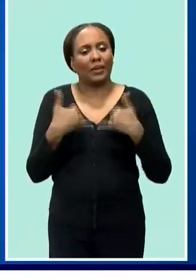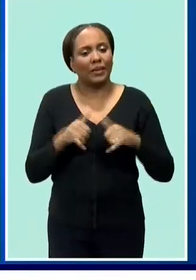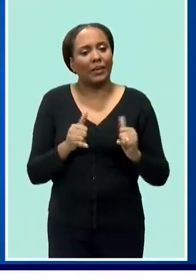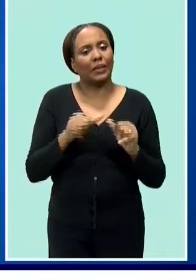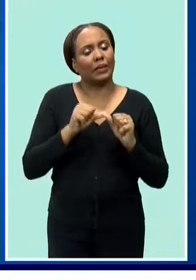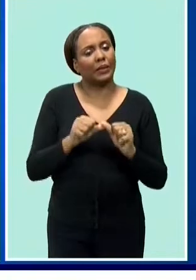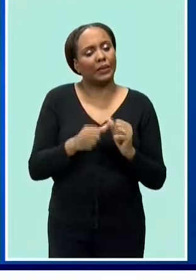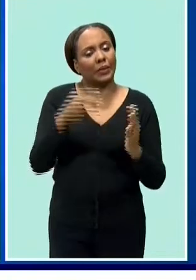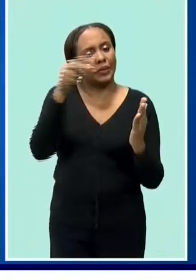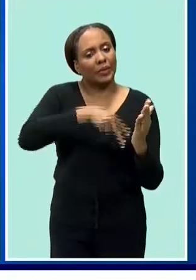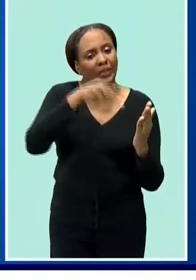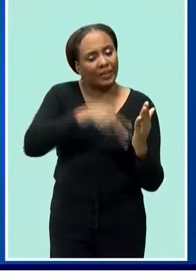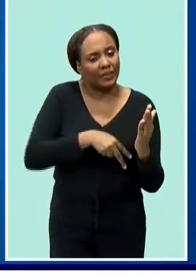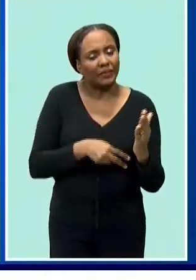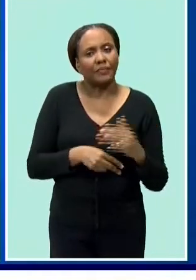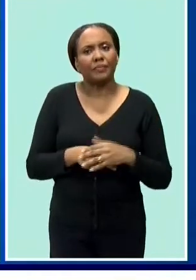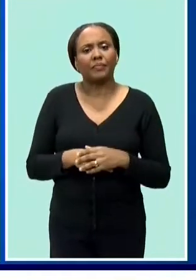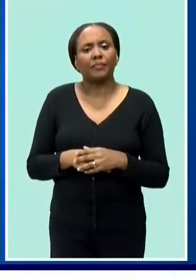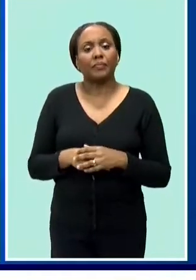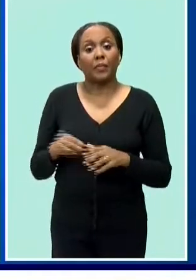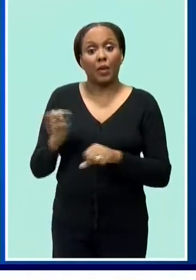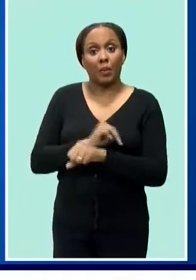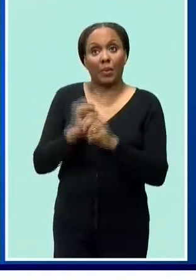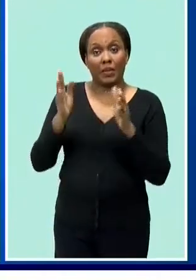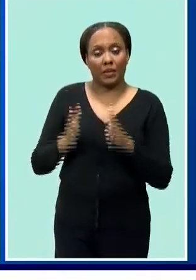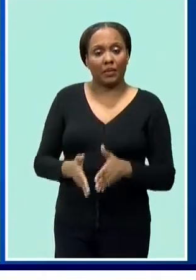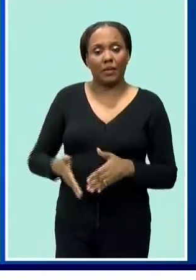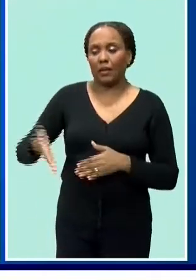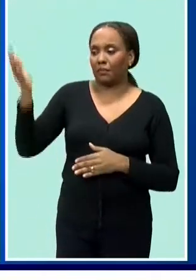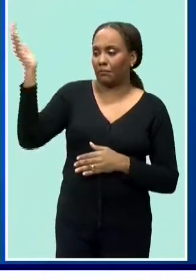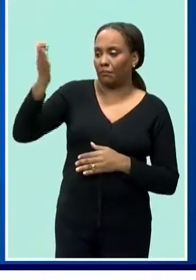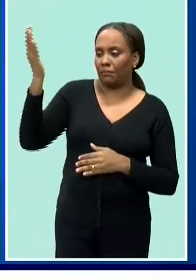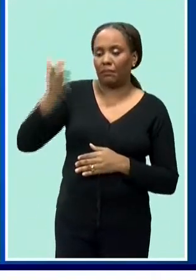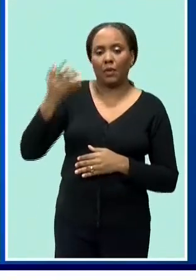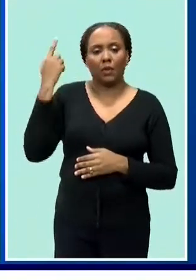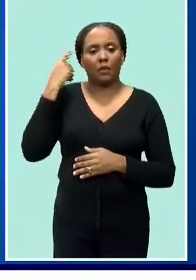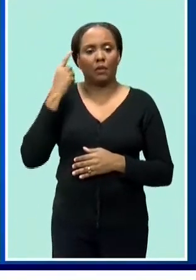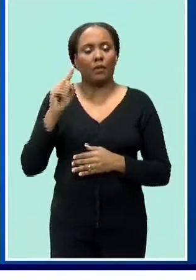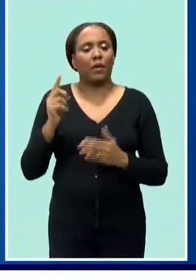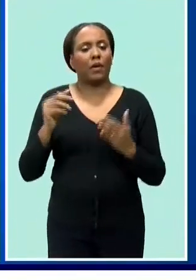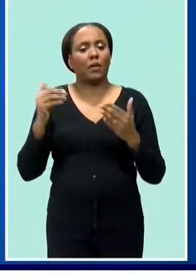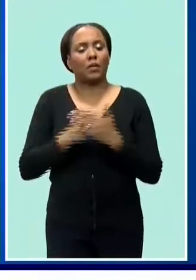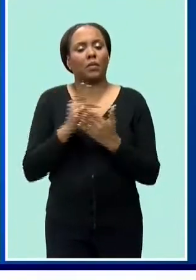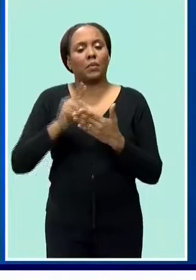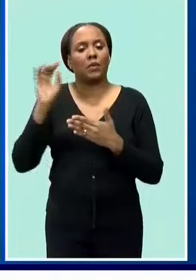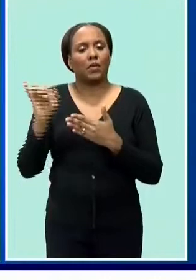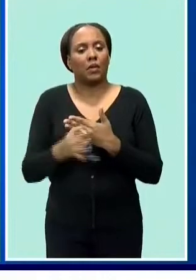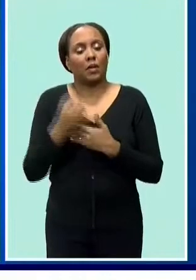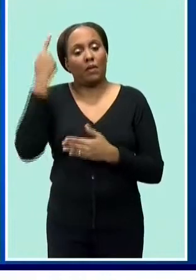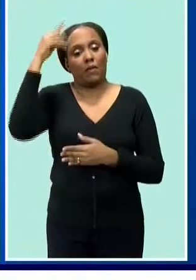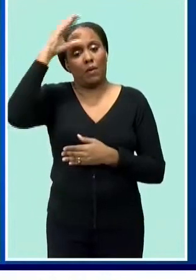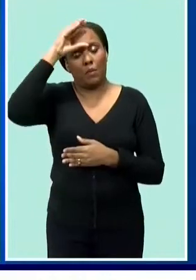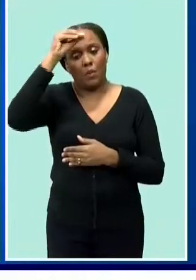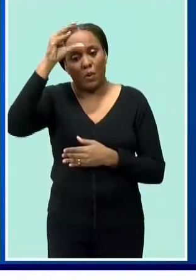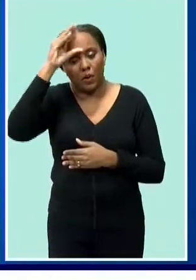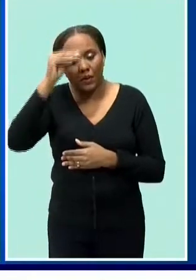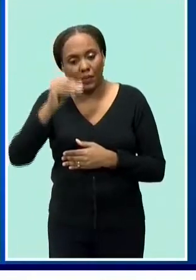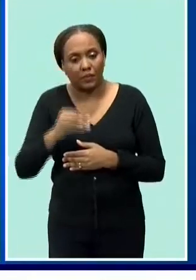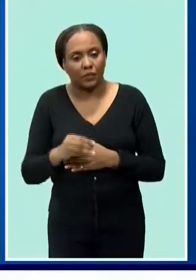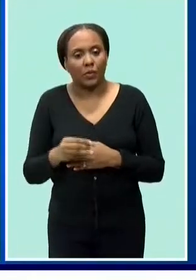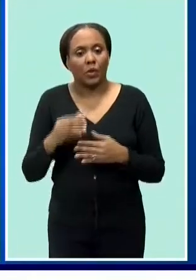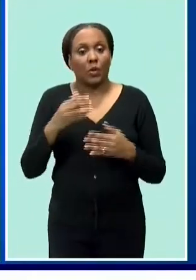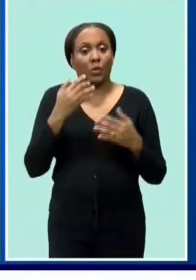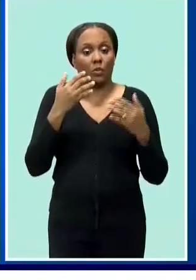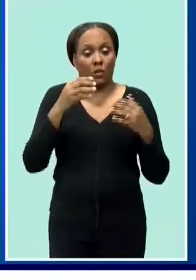was delivering remarks during the opening ceremony of the babs reading clinic which targets boys transitioning to secondary school